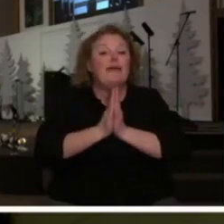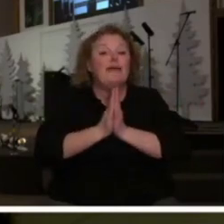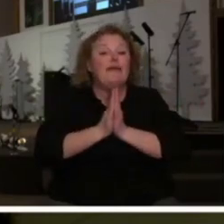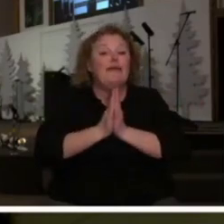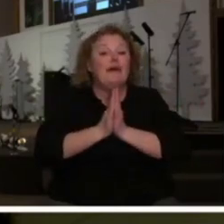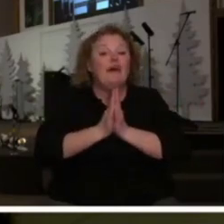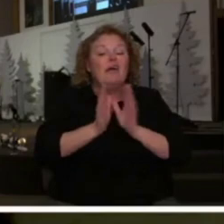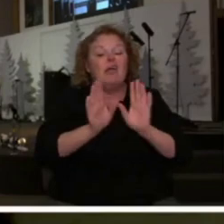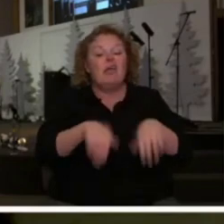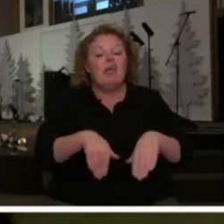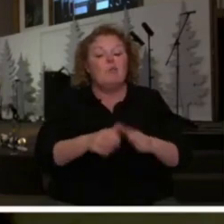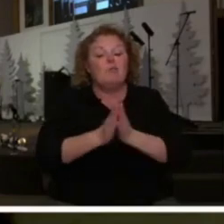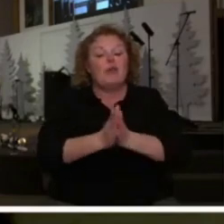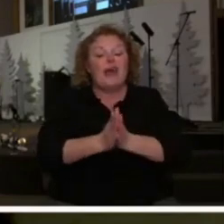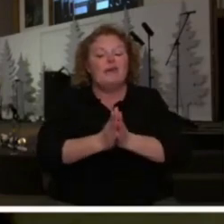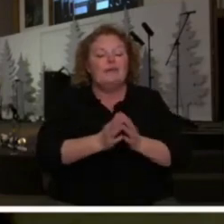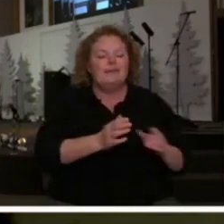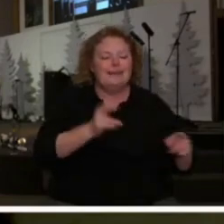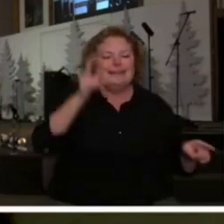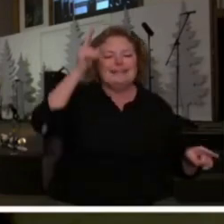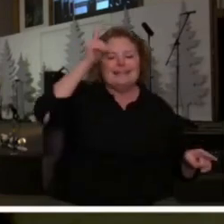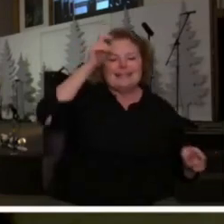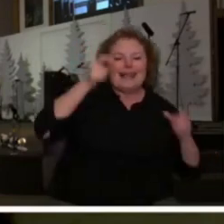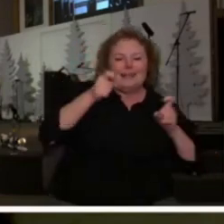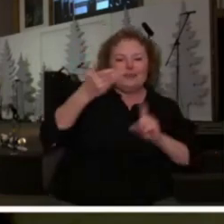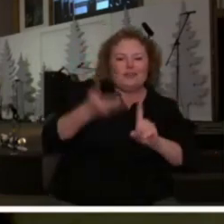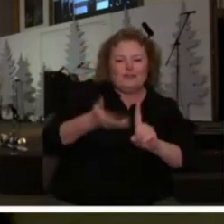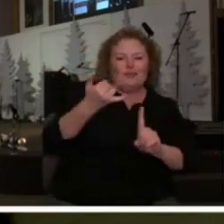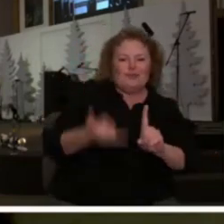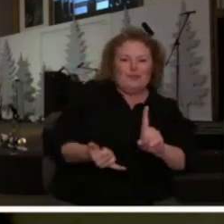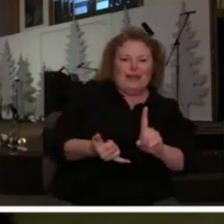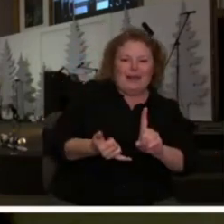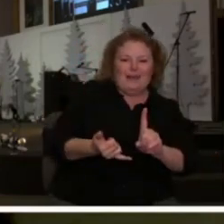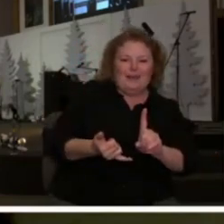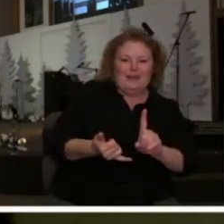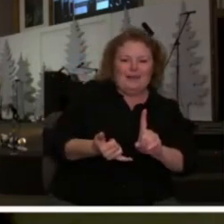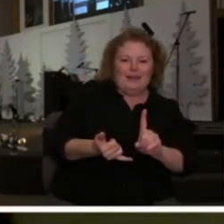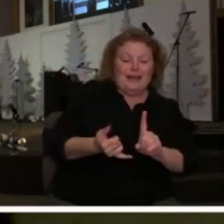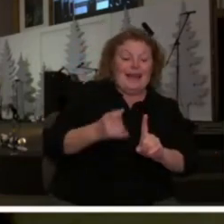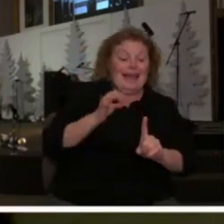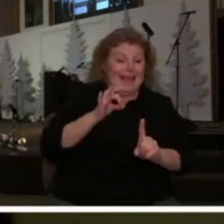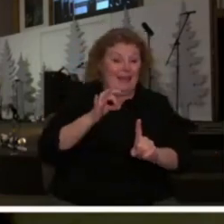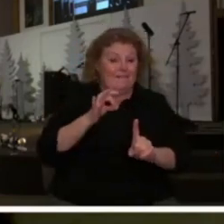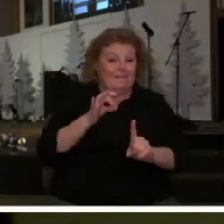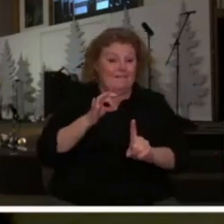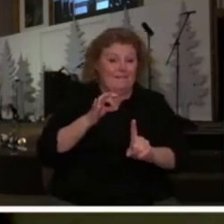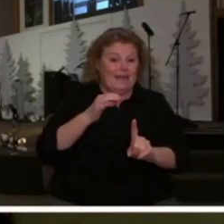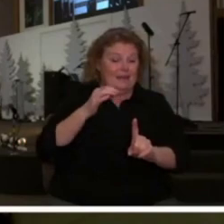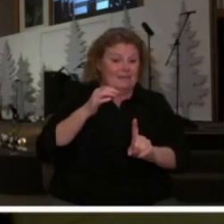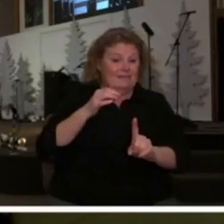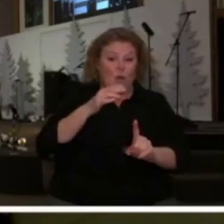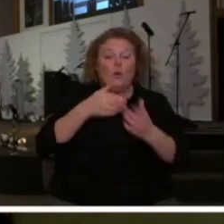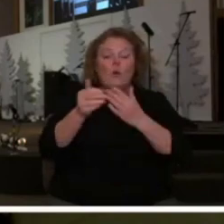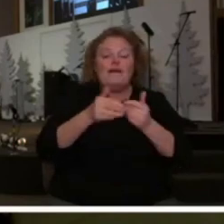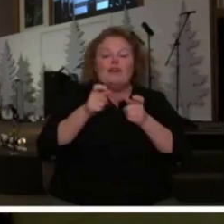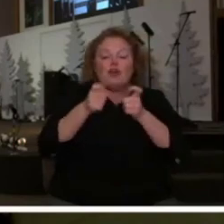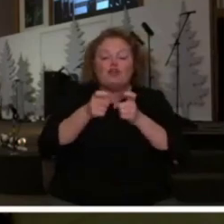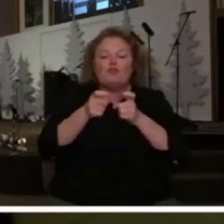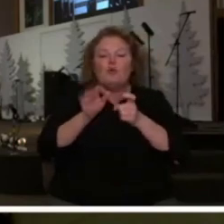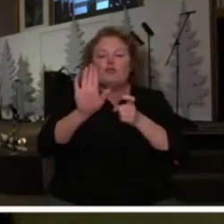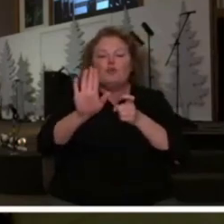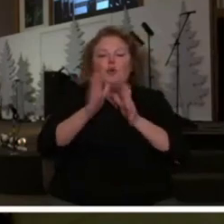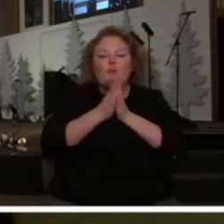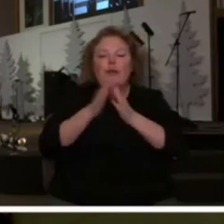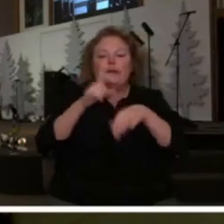you from the altar and he controls your destiny because he who controls your altar controls your outcome